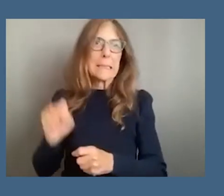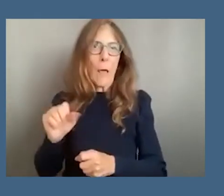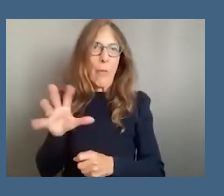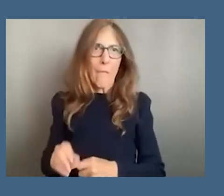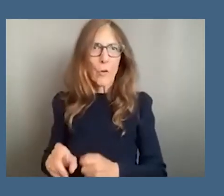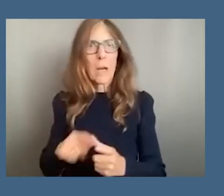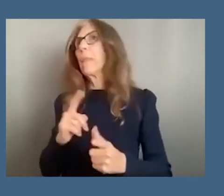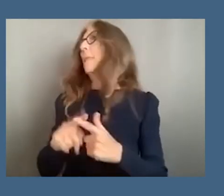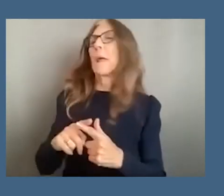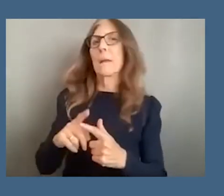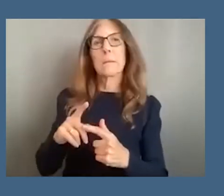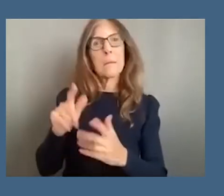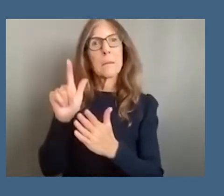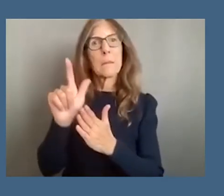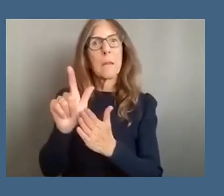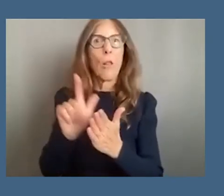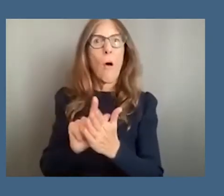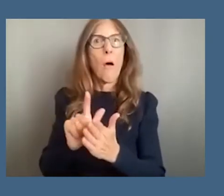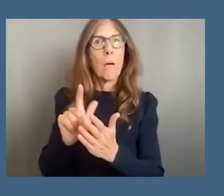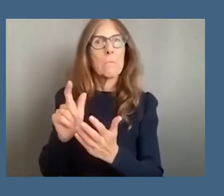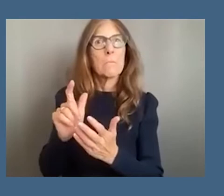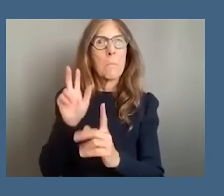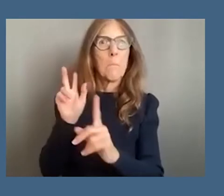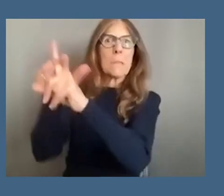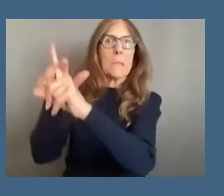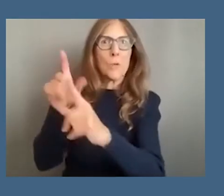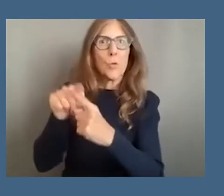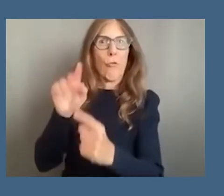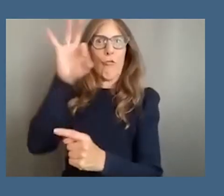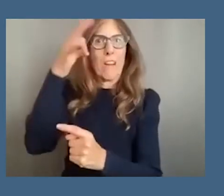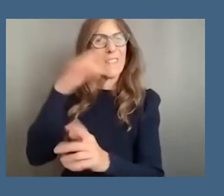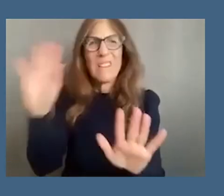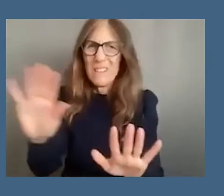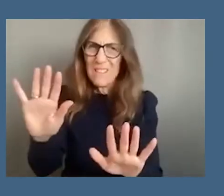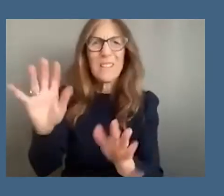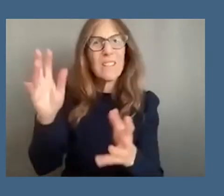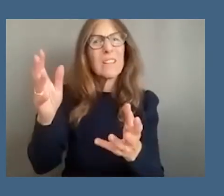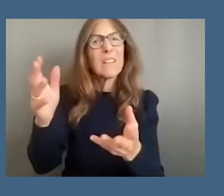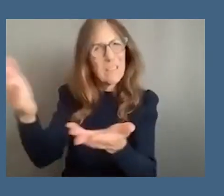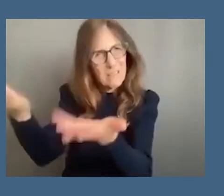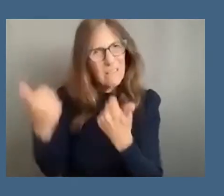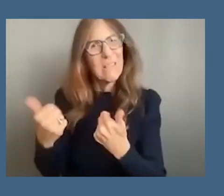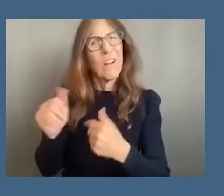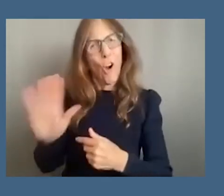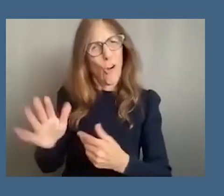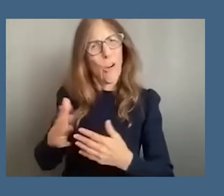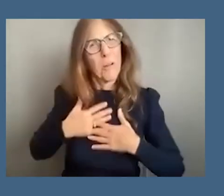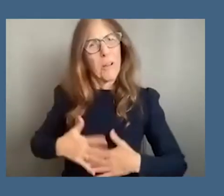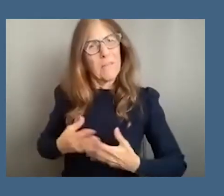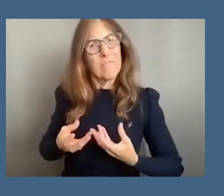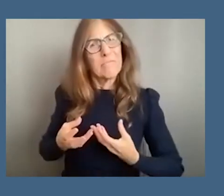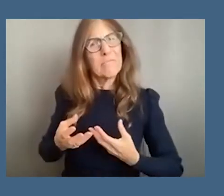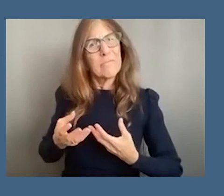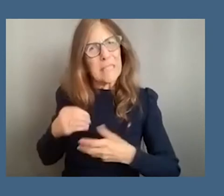parisian legislature the french legislature to actually return and reinter her remains in south africa where she now rests